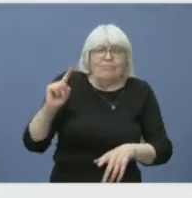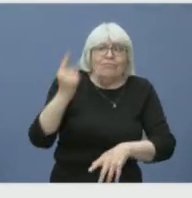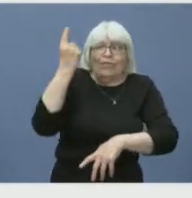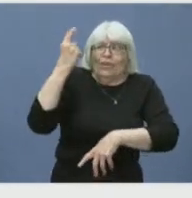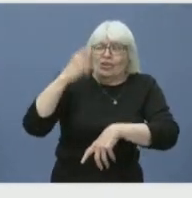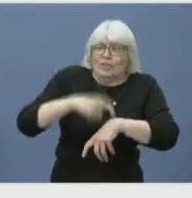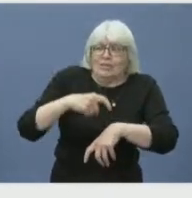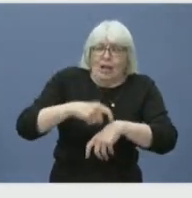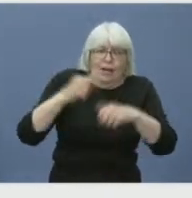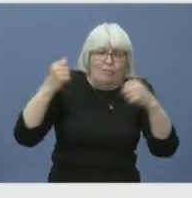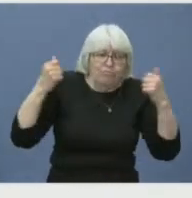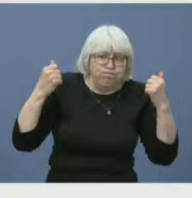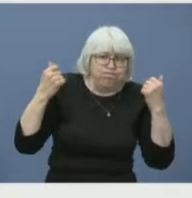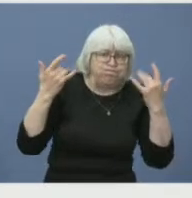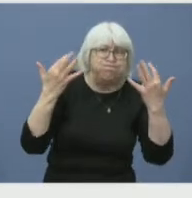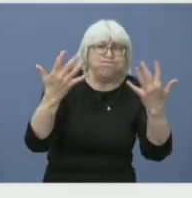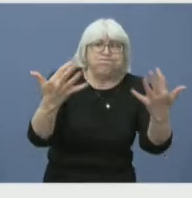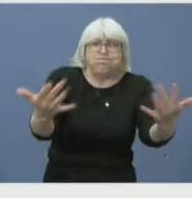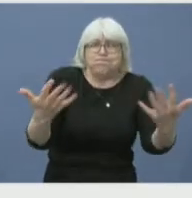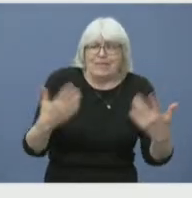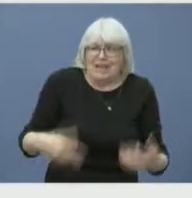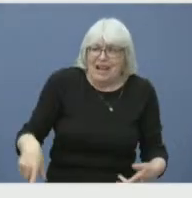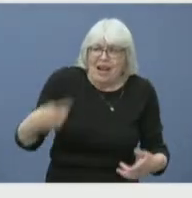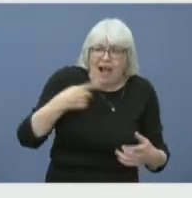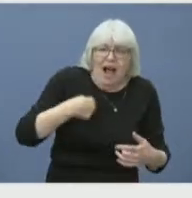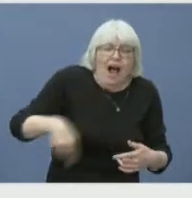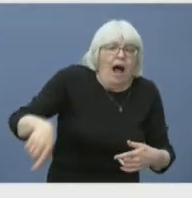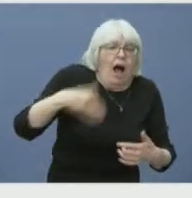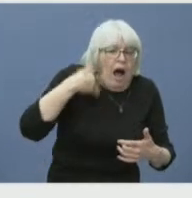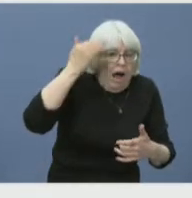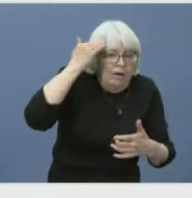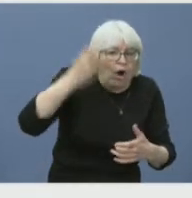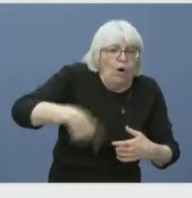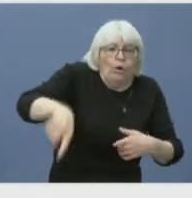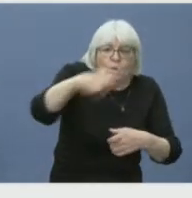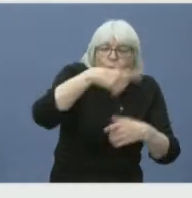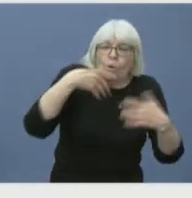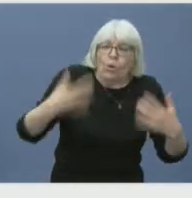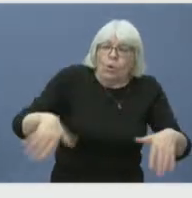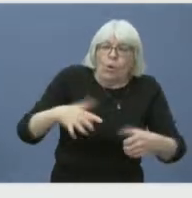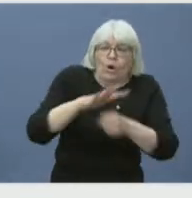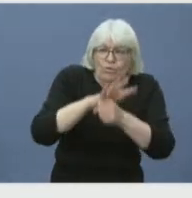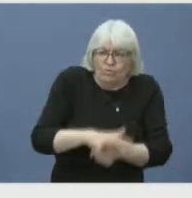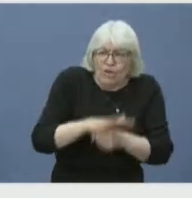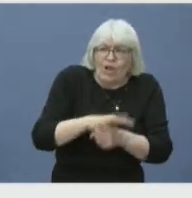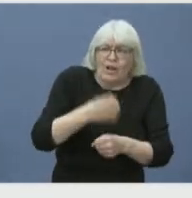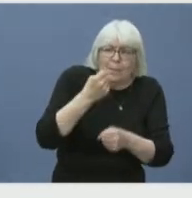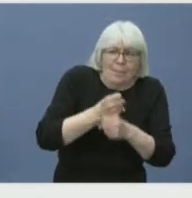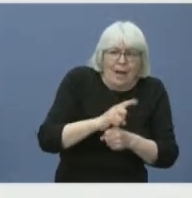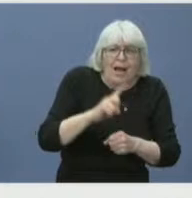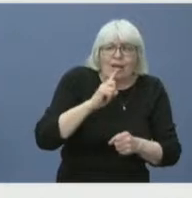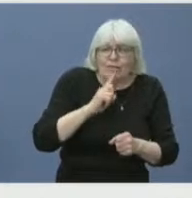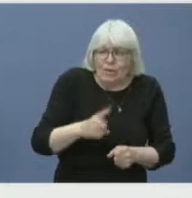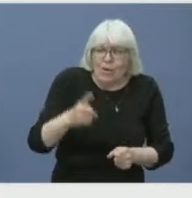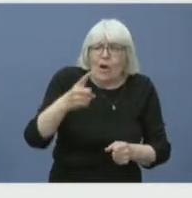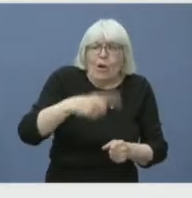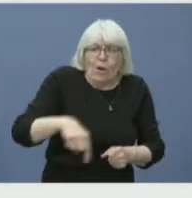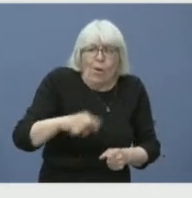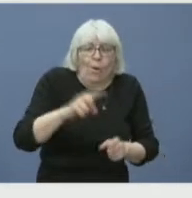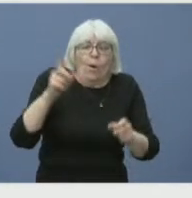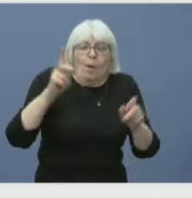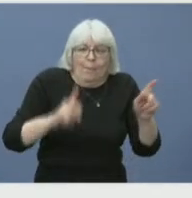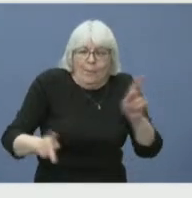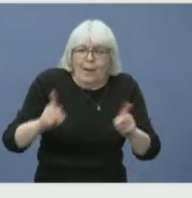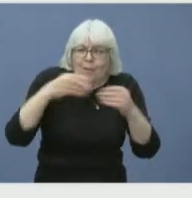stressful time and we are working hard to ensure that all community members and residents are properly informed during the next